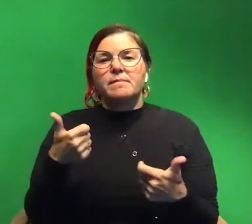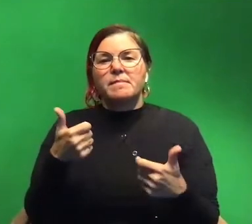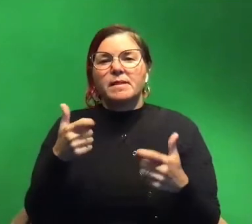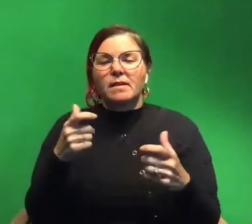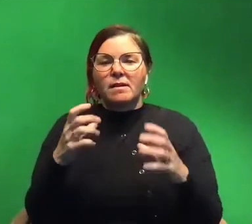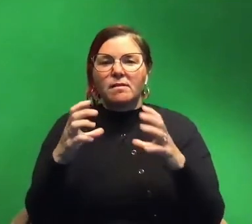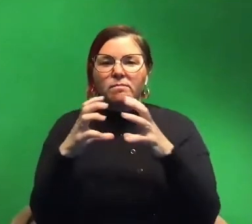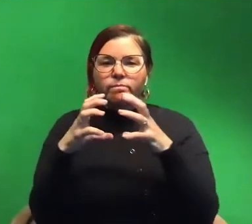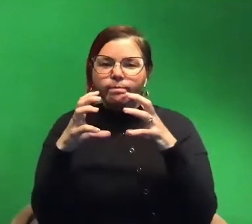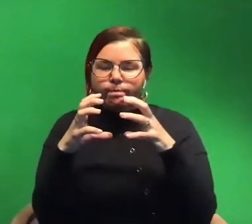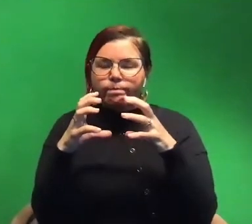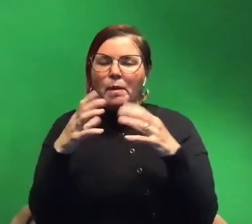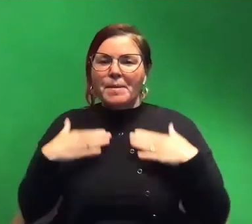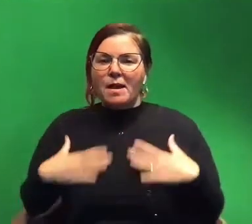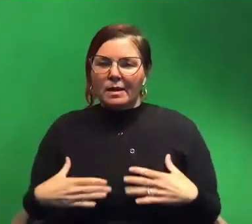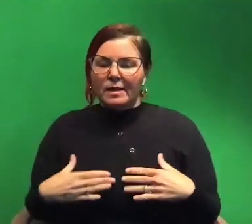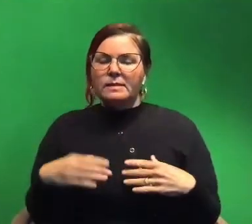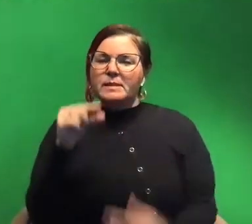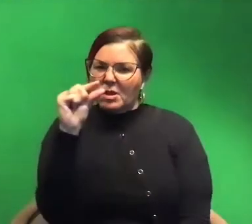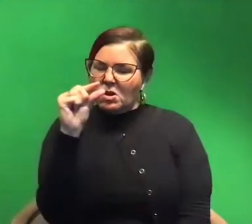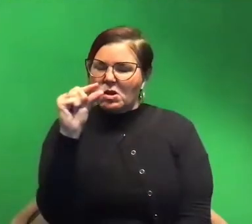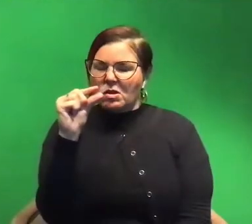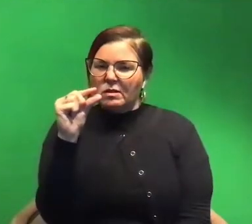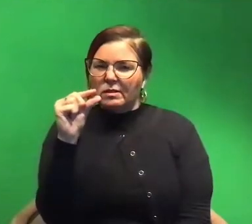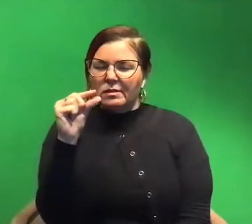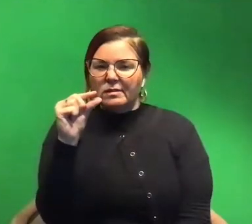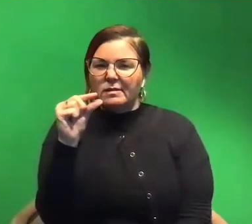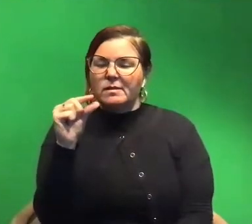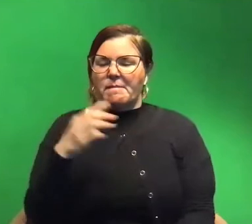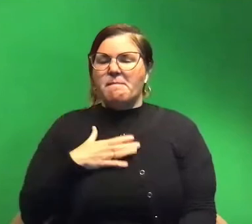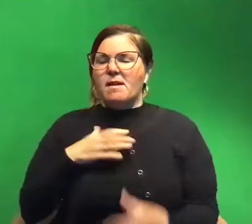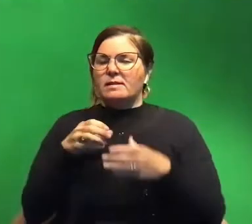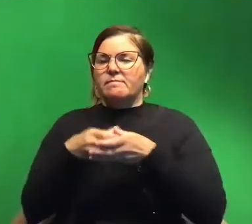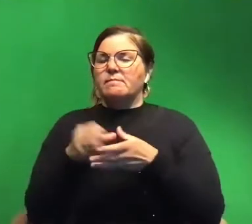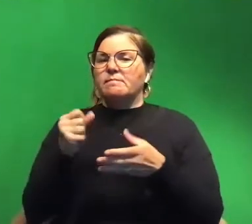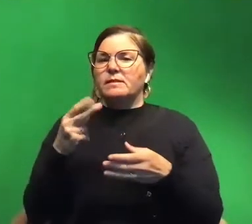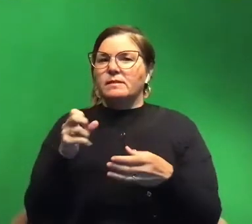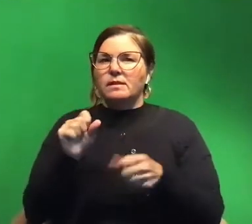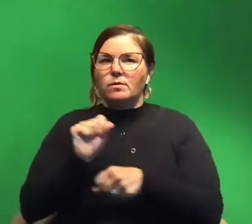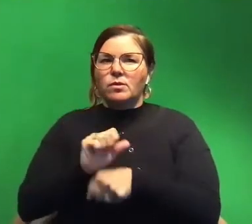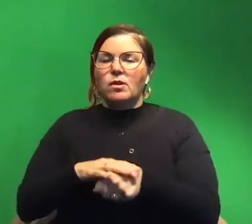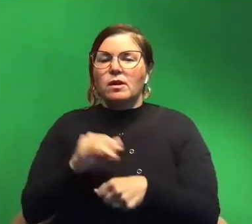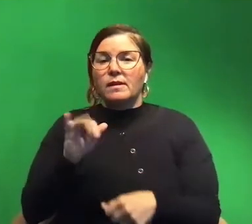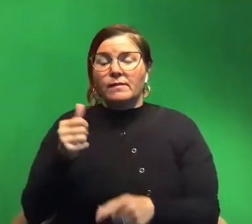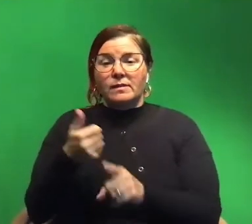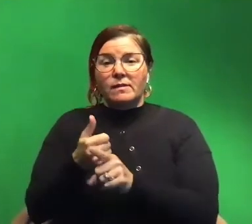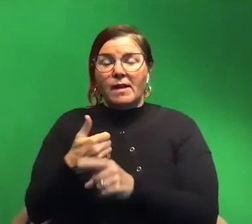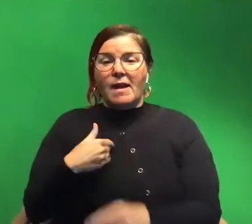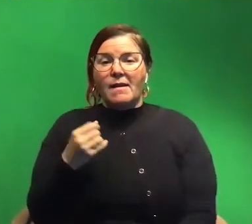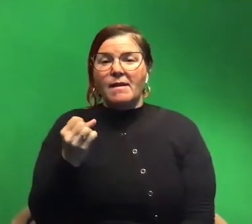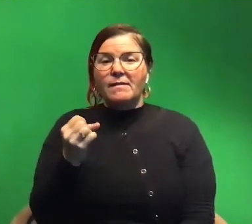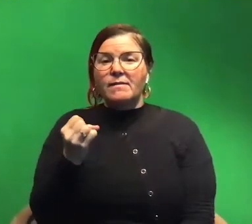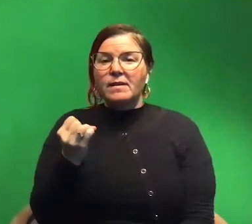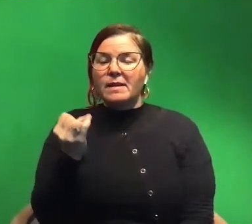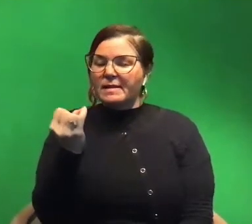little bodies but they're very very tiny. The piece the species I worked on was like if you have a little bit of of nail growing